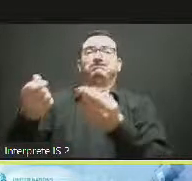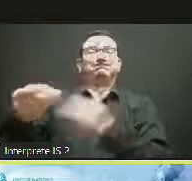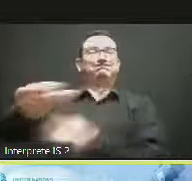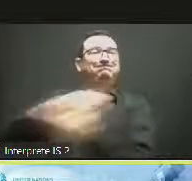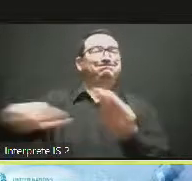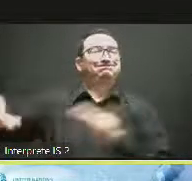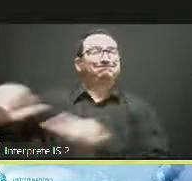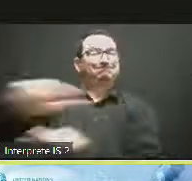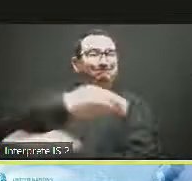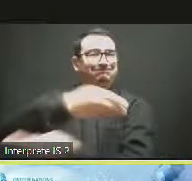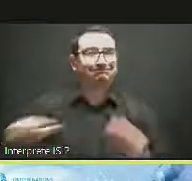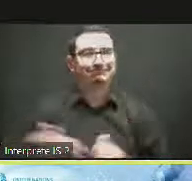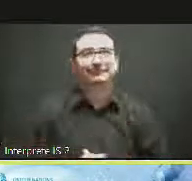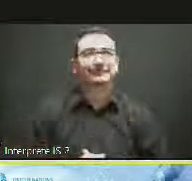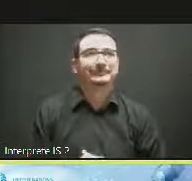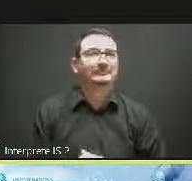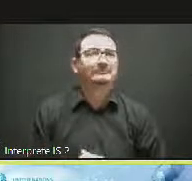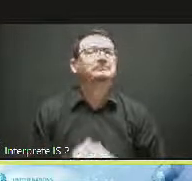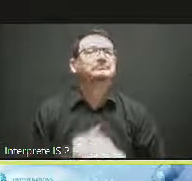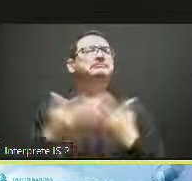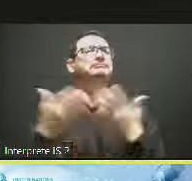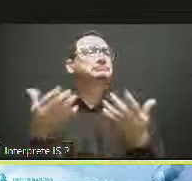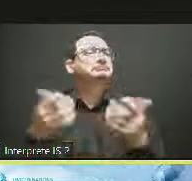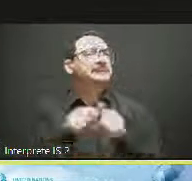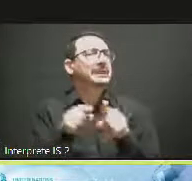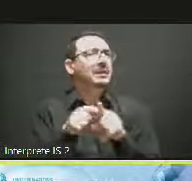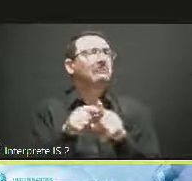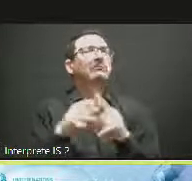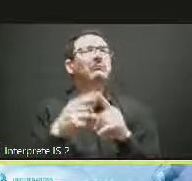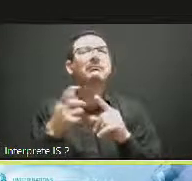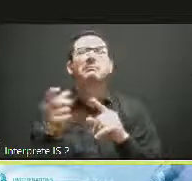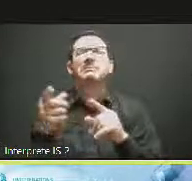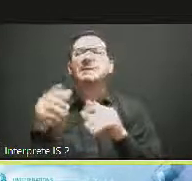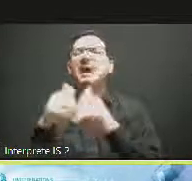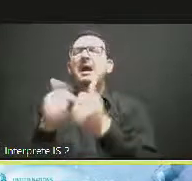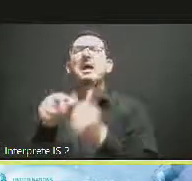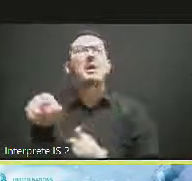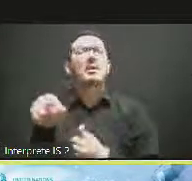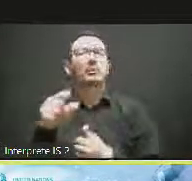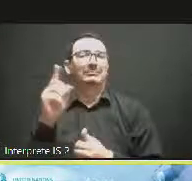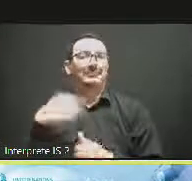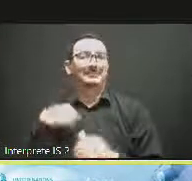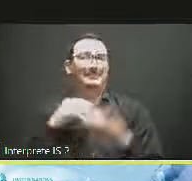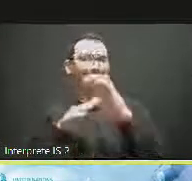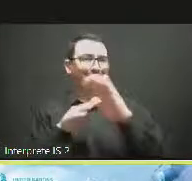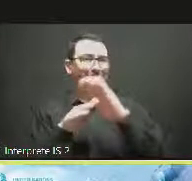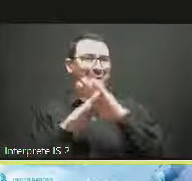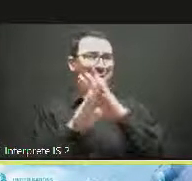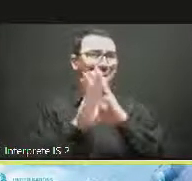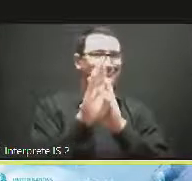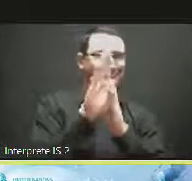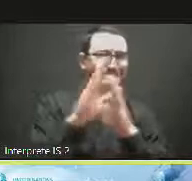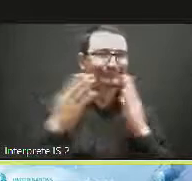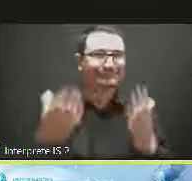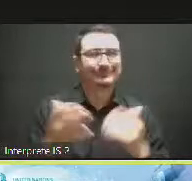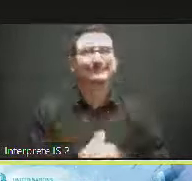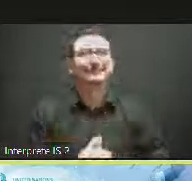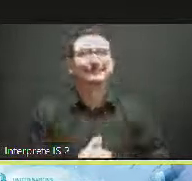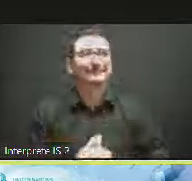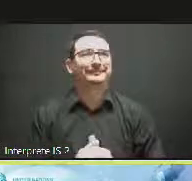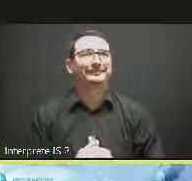on the SDG 9, as my director mentioned, but also on other SDGs,